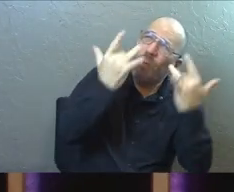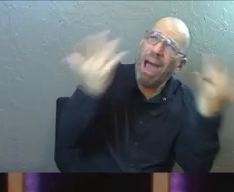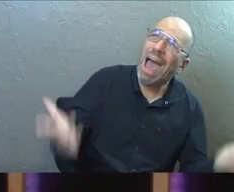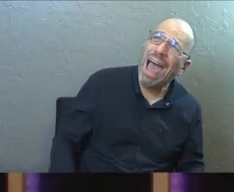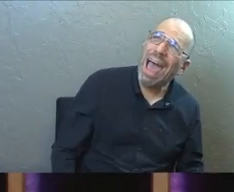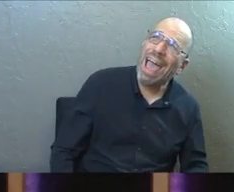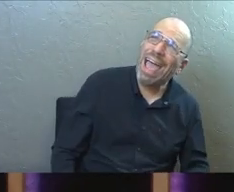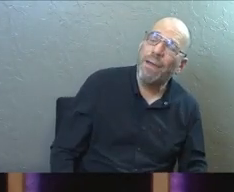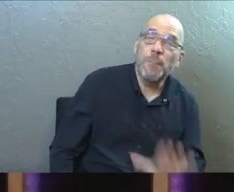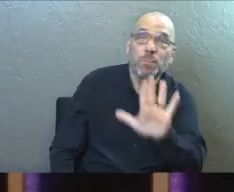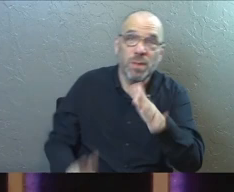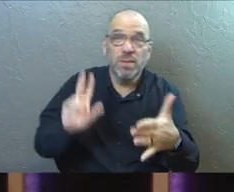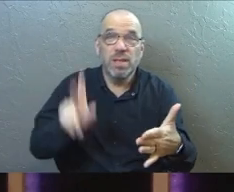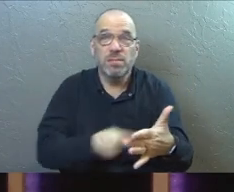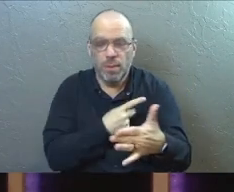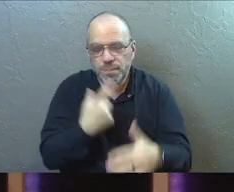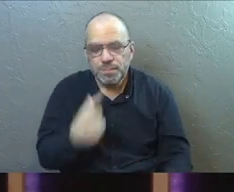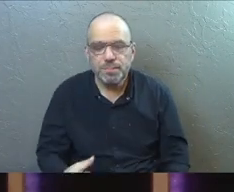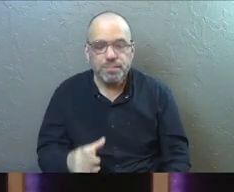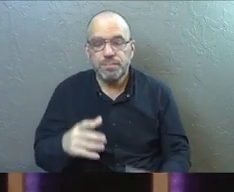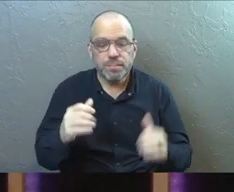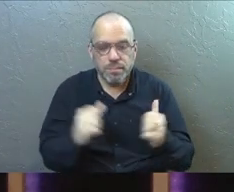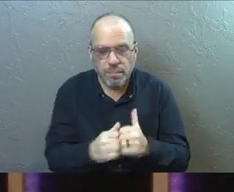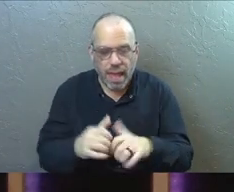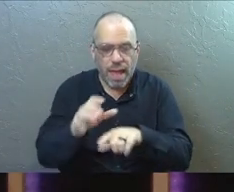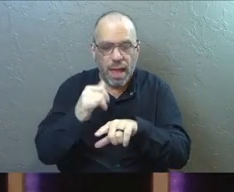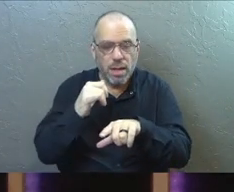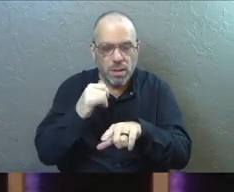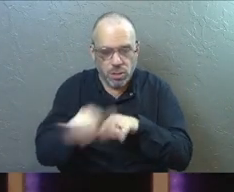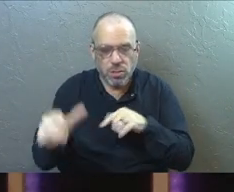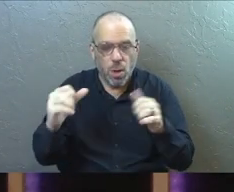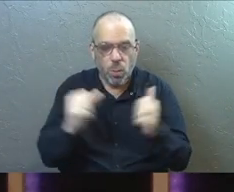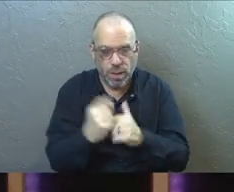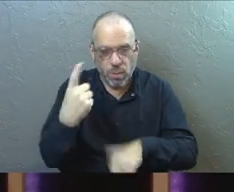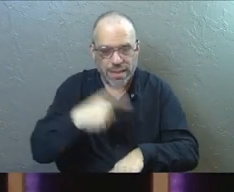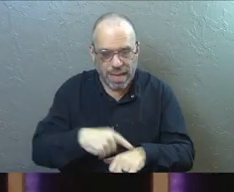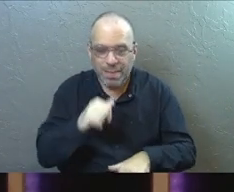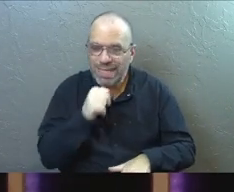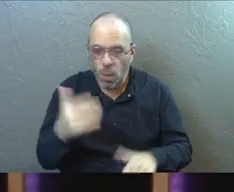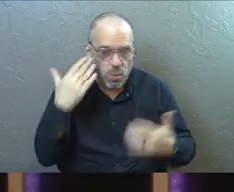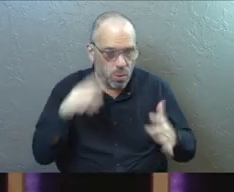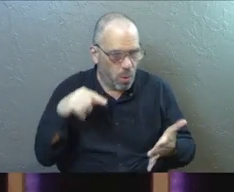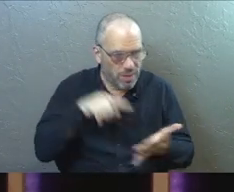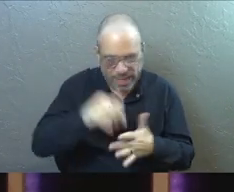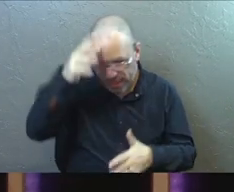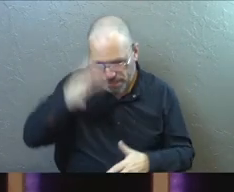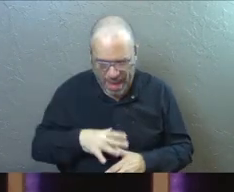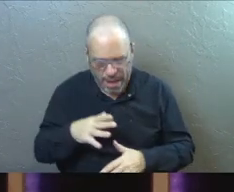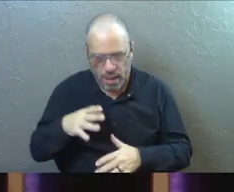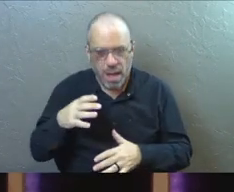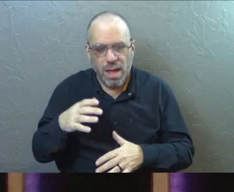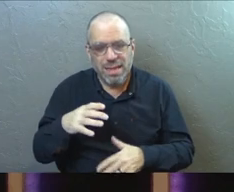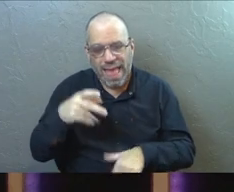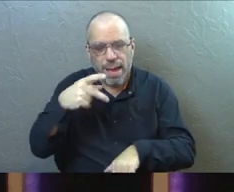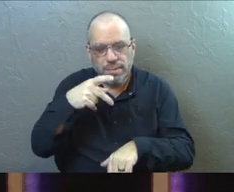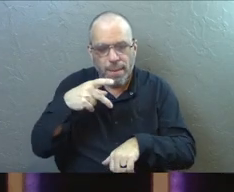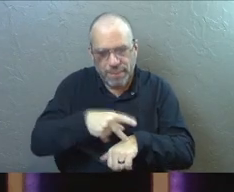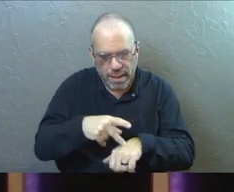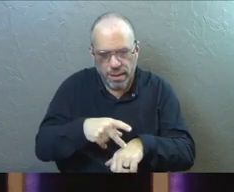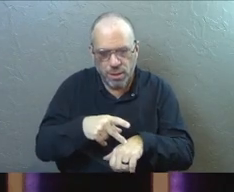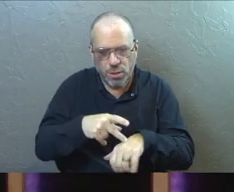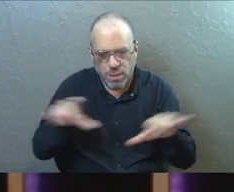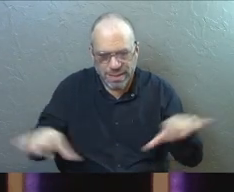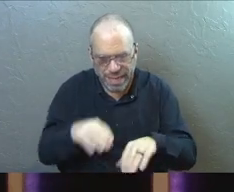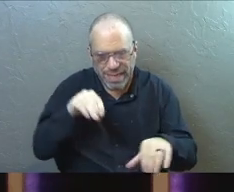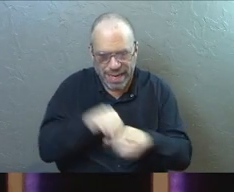And here's part of this poem. It says, End with a curse said one more time. do not know this man, the crime that Peter committed in